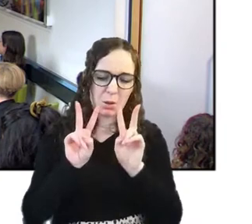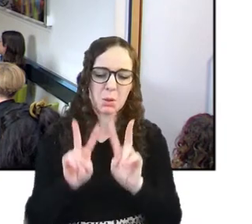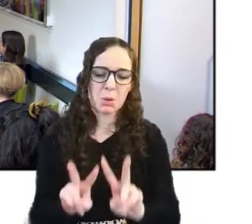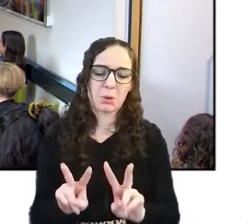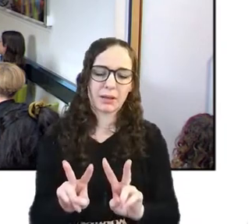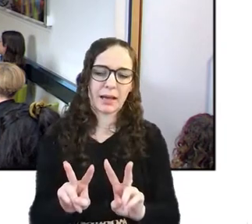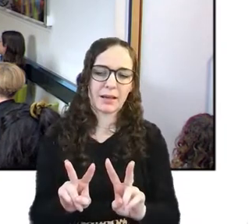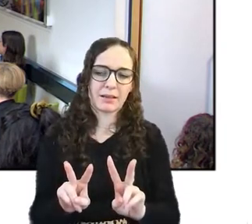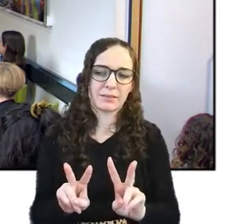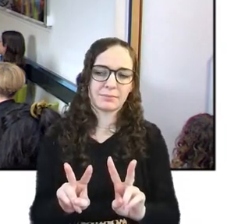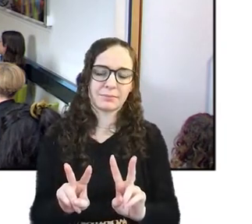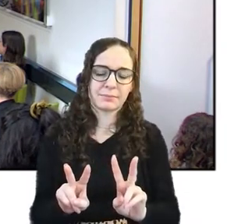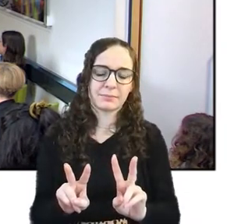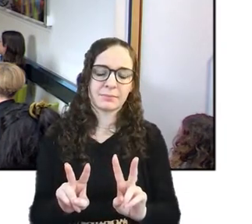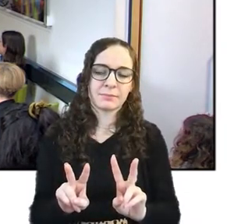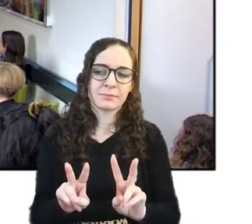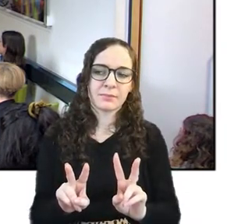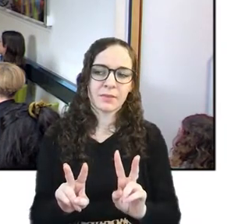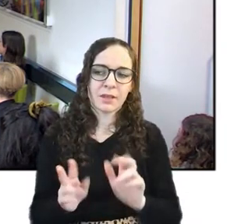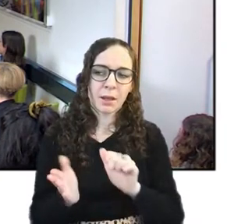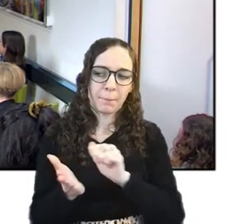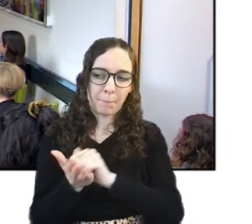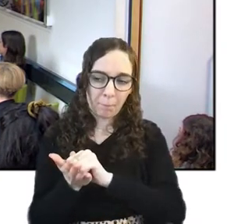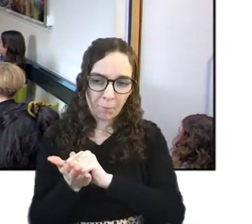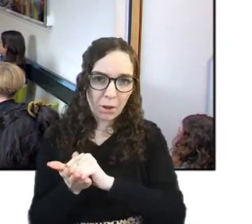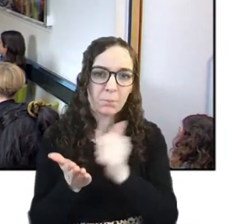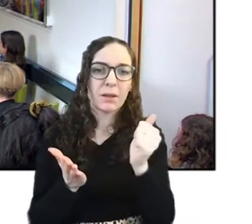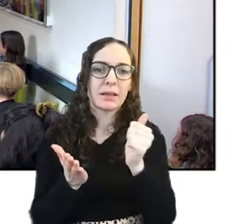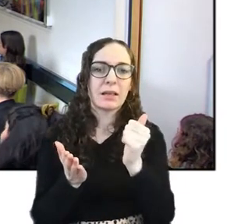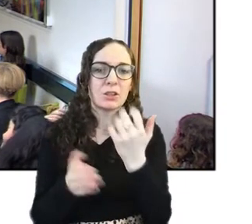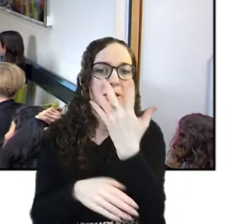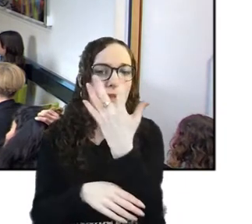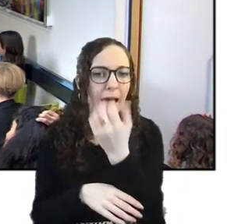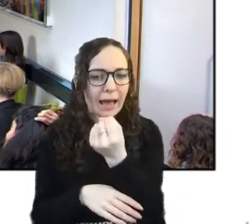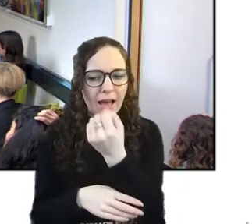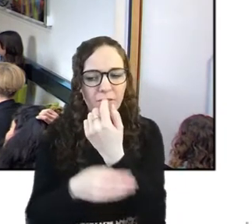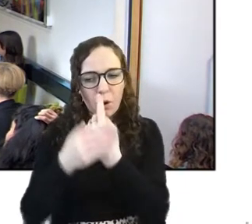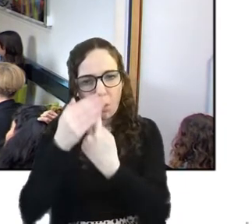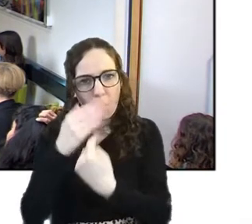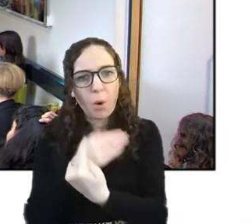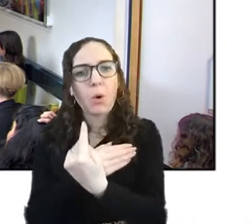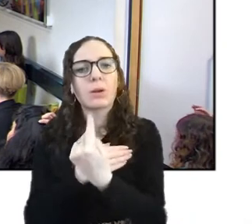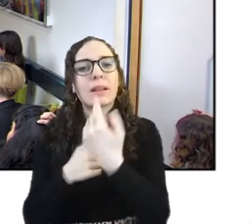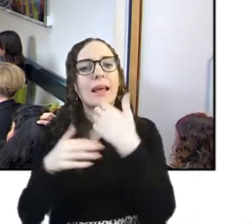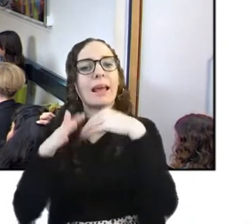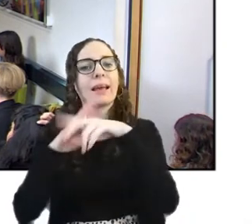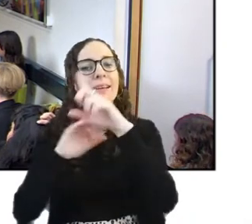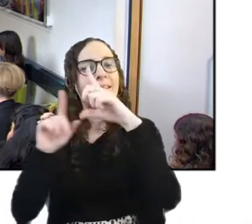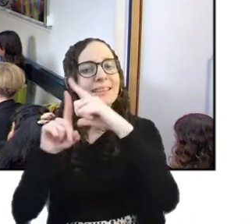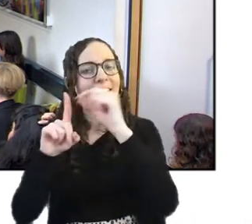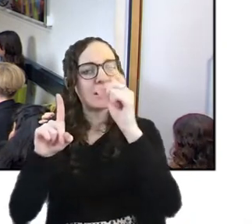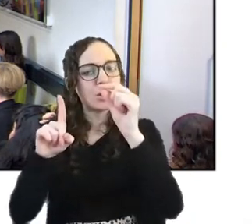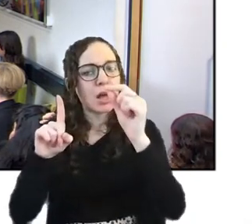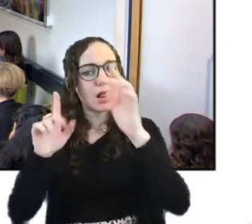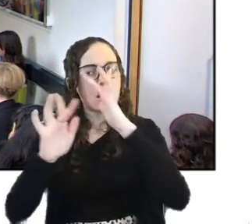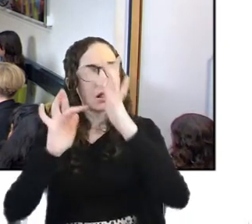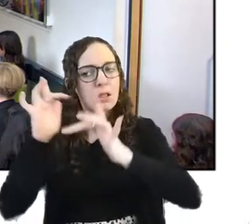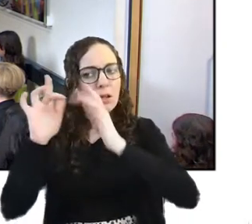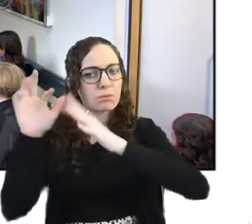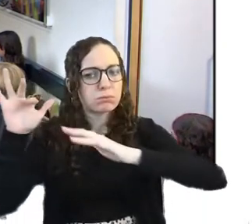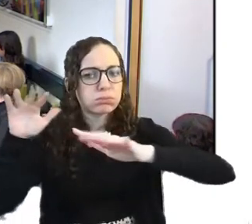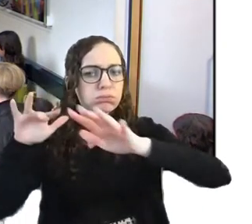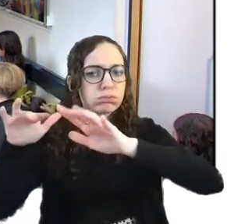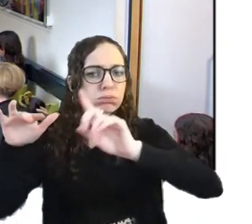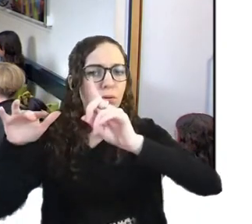publications that exist only in the digital realm but mostly generated by like individuals um